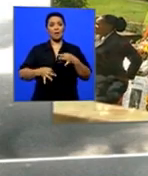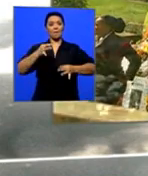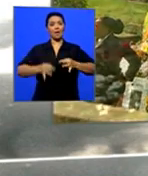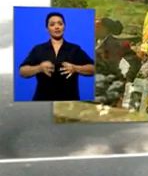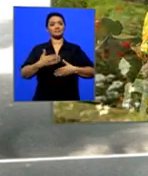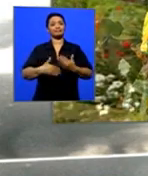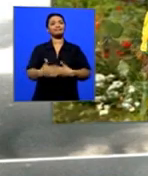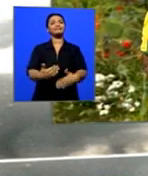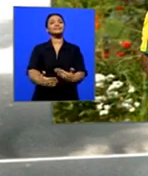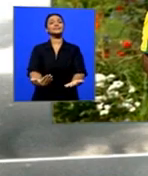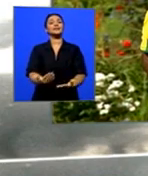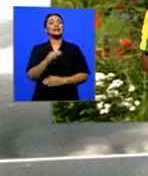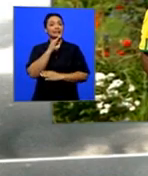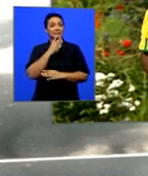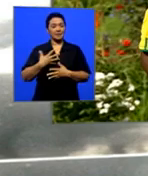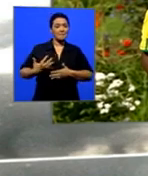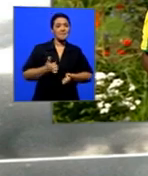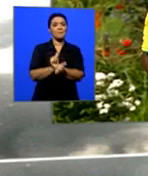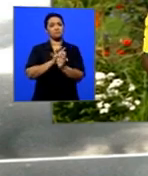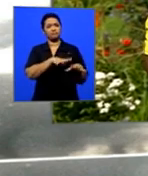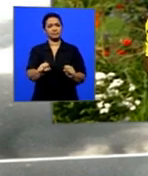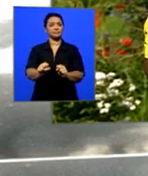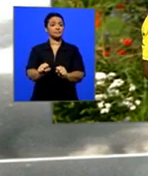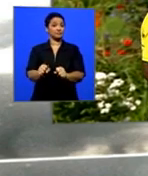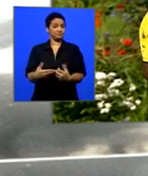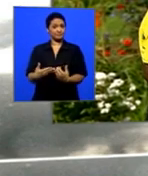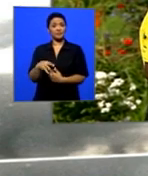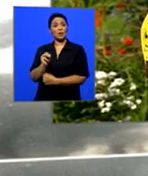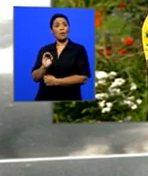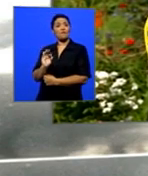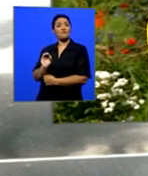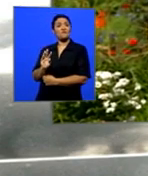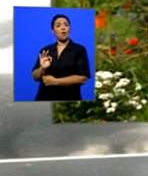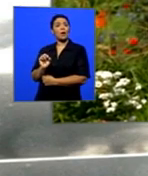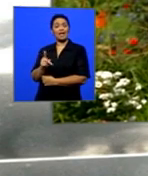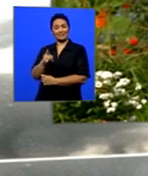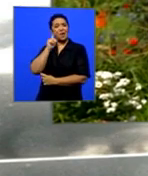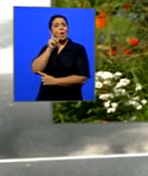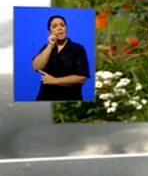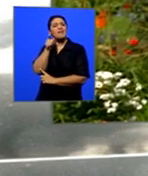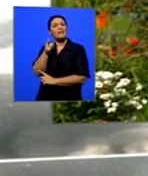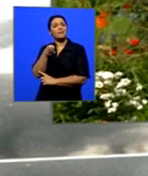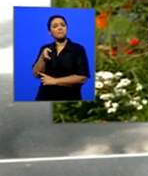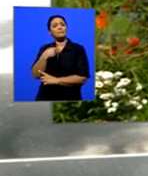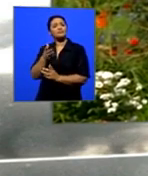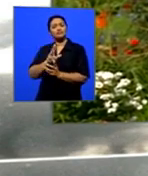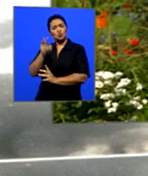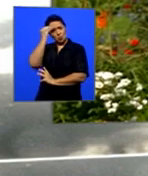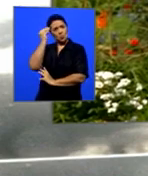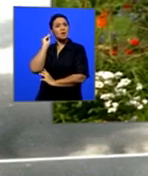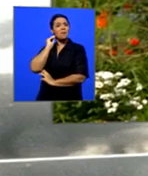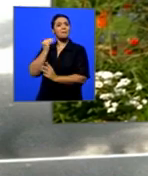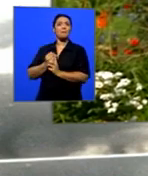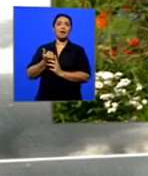And that's when he was taken away. Ntattamu Fugeng, you are choosing to remember Odatu Nelson Mandela as the arts